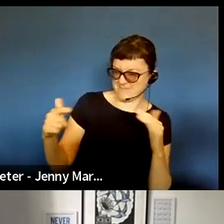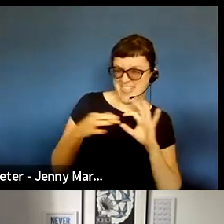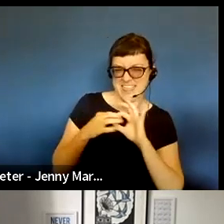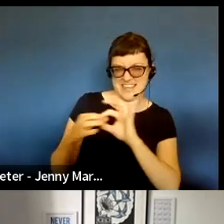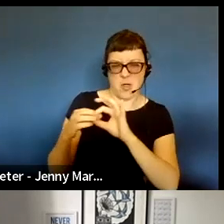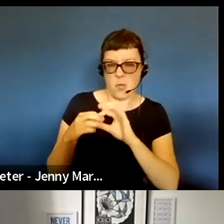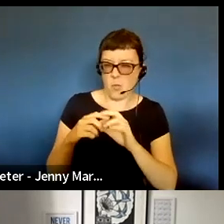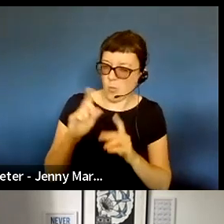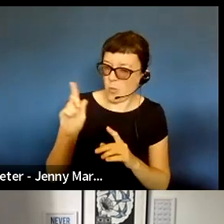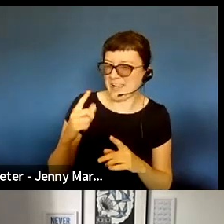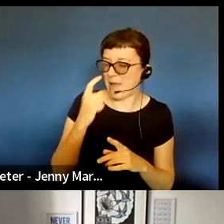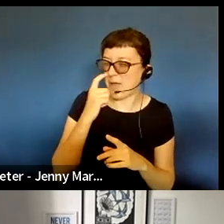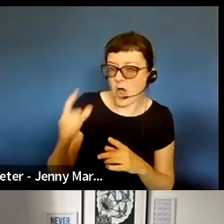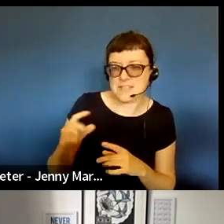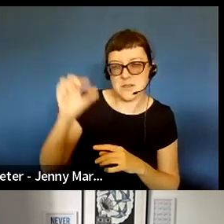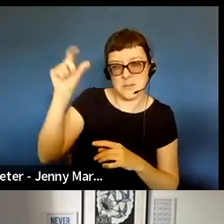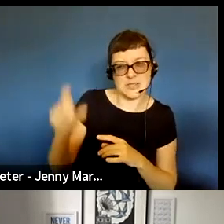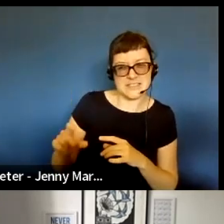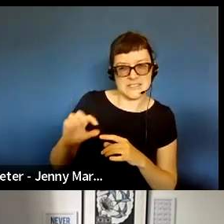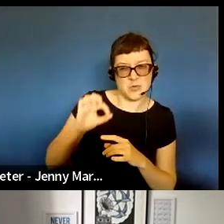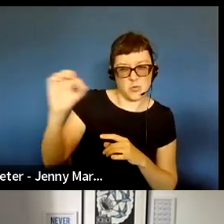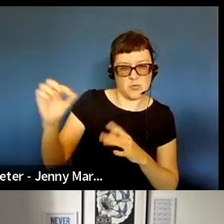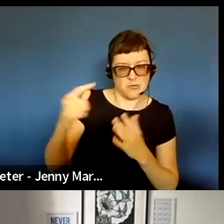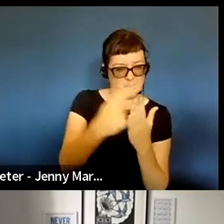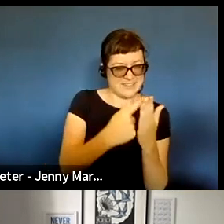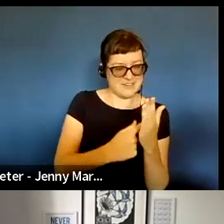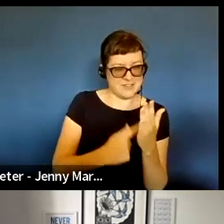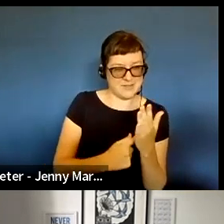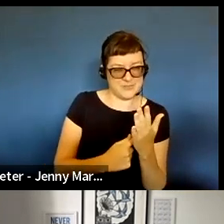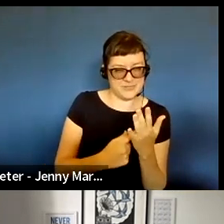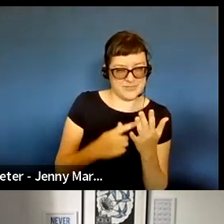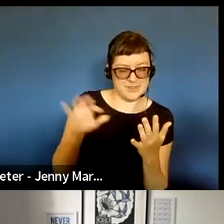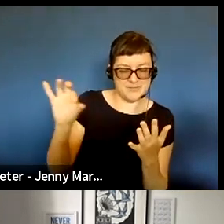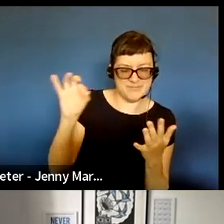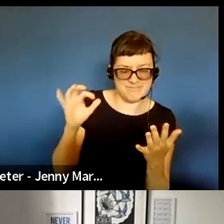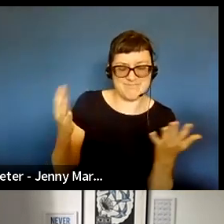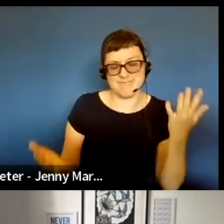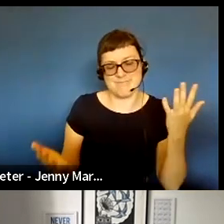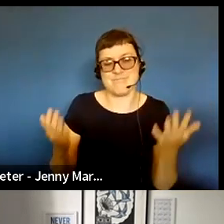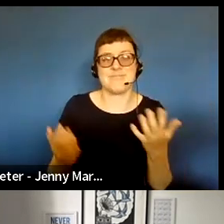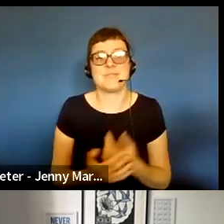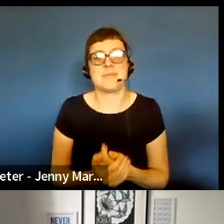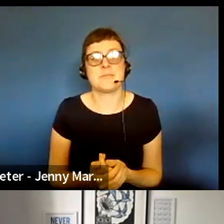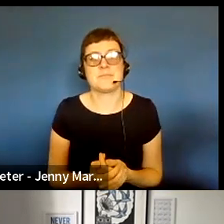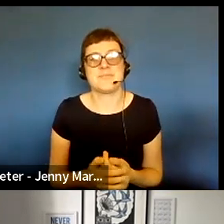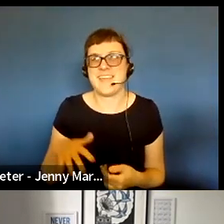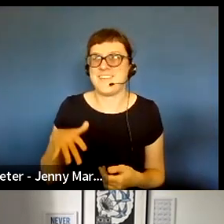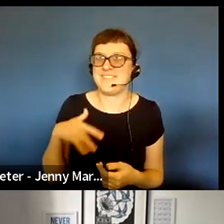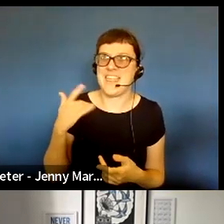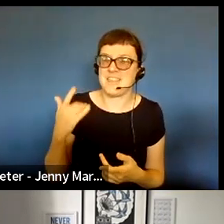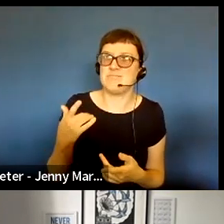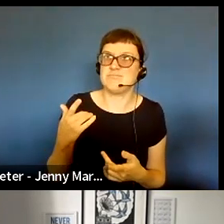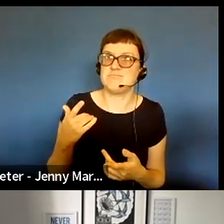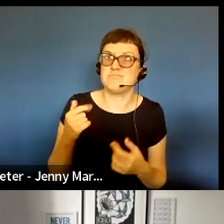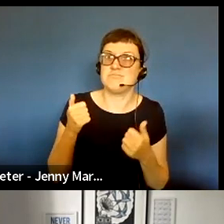ask people to, to respond to, to lay a set of criteria to select from. And so that, that felt kind of really good